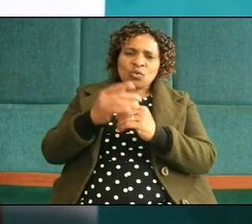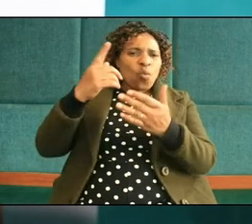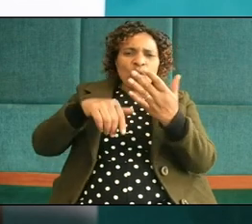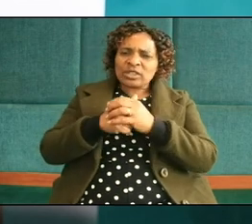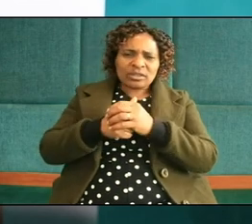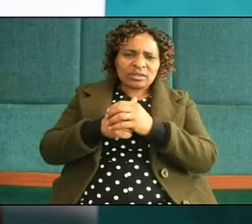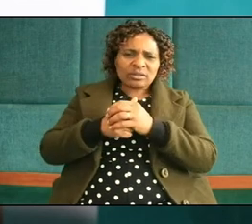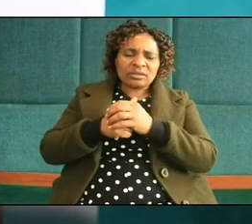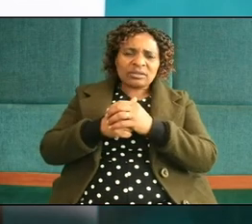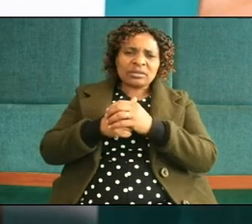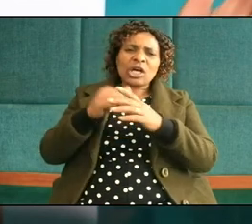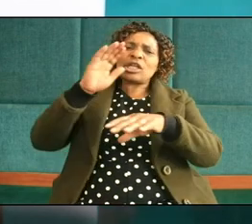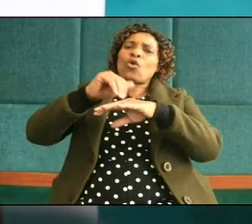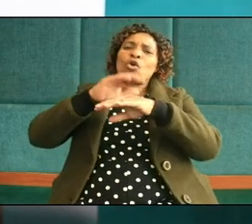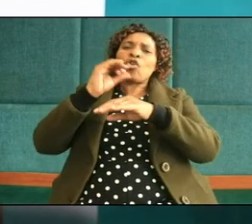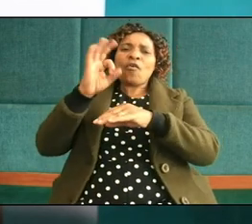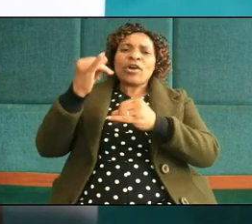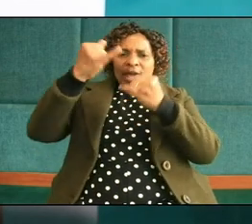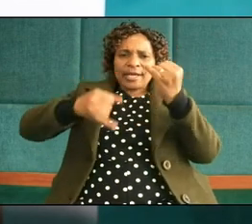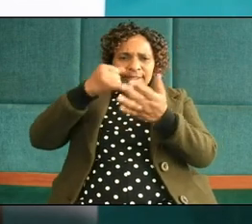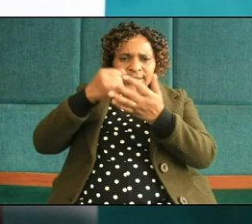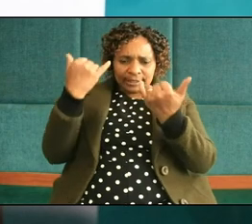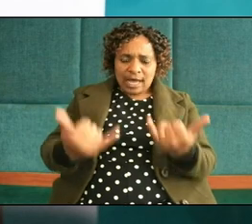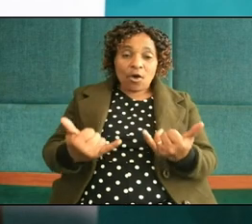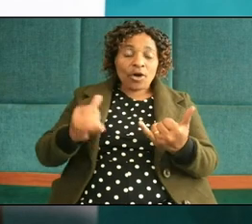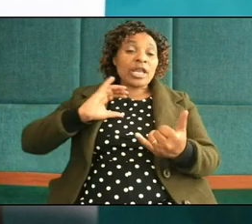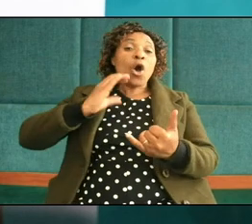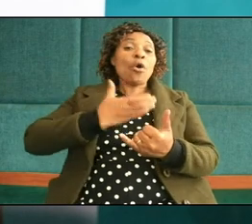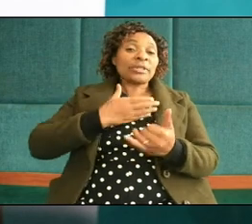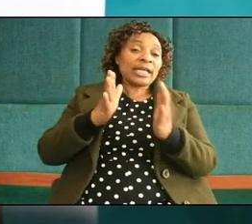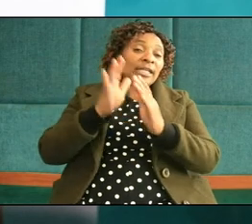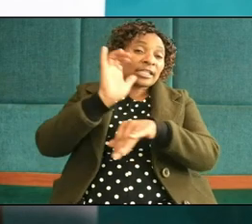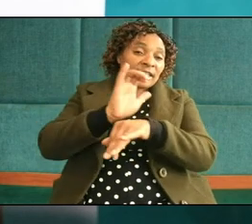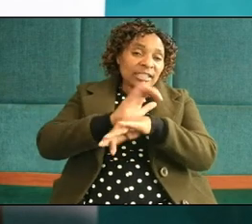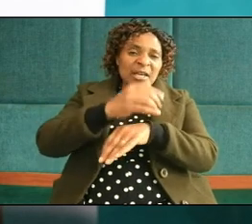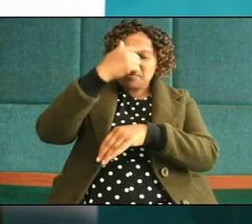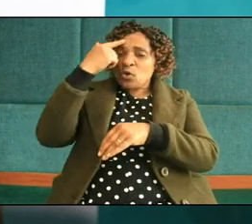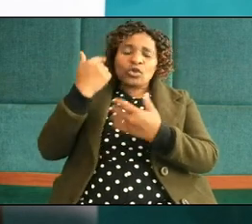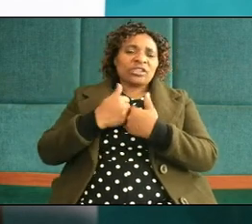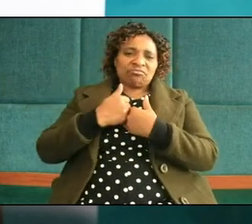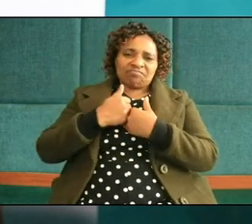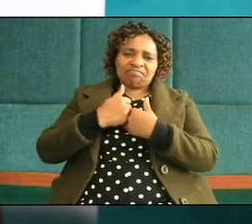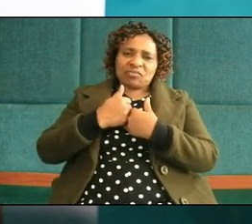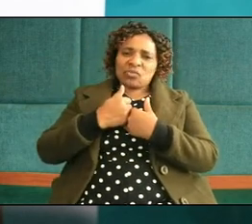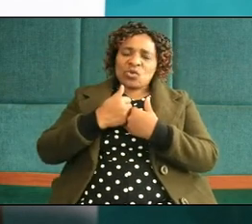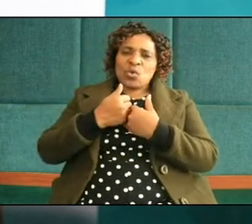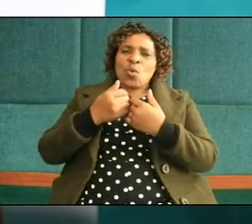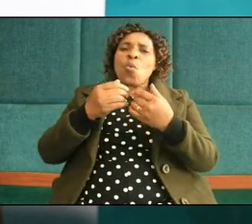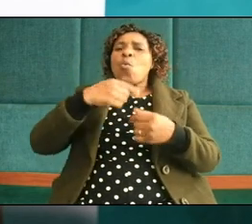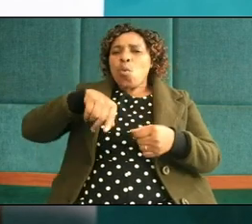the goal of end it now in our church in our community because we are disciple makers because